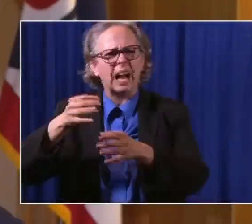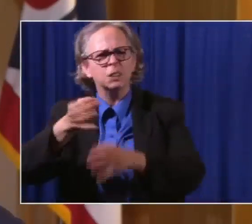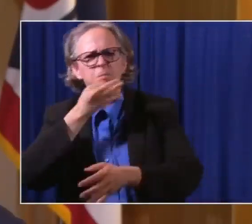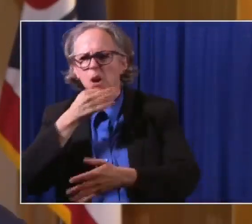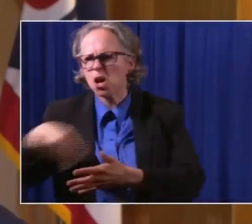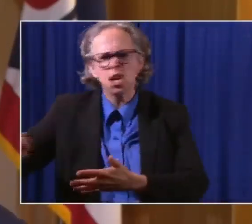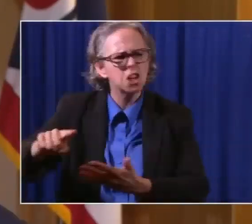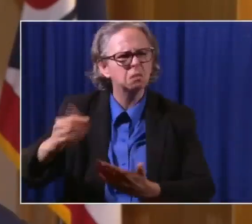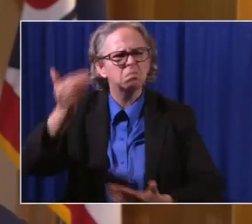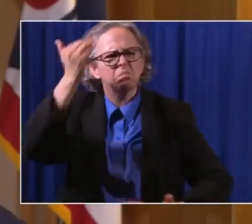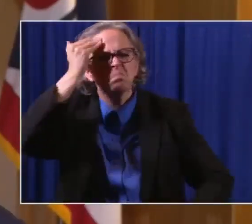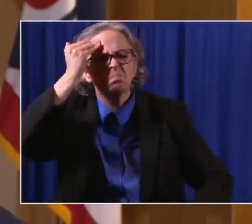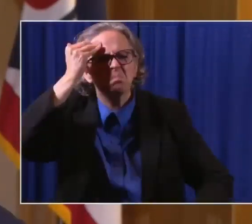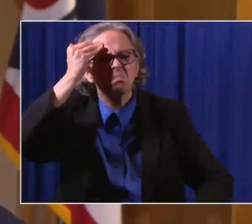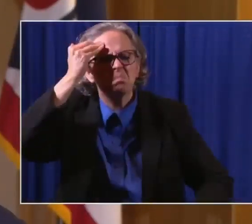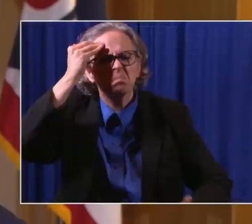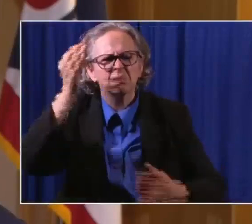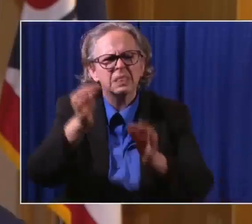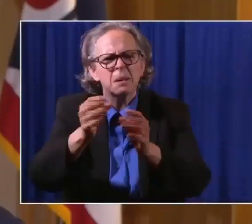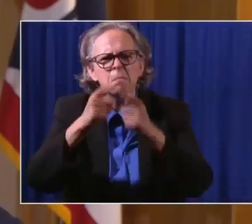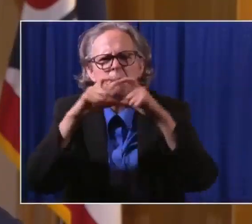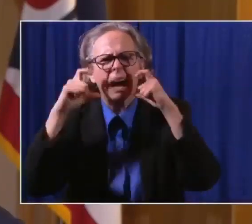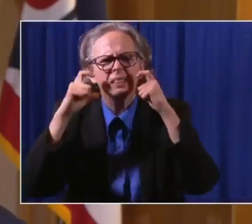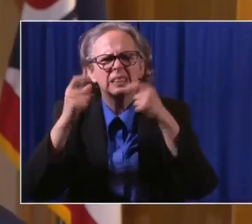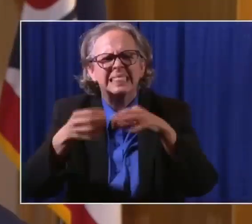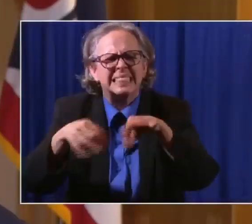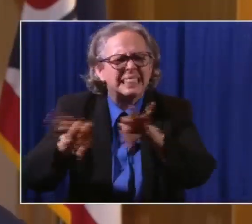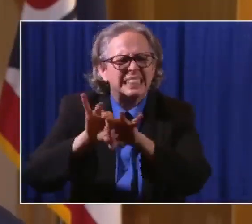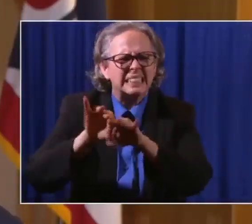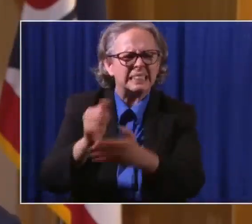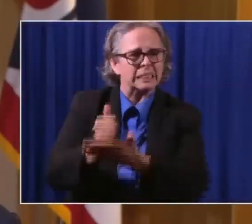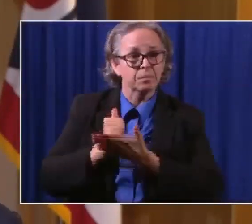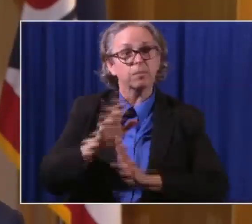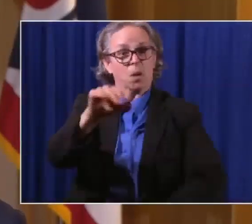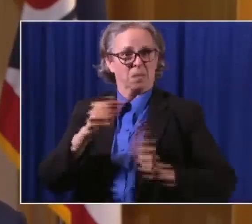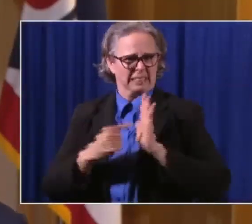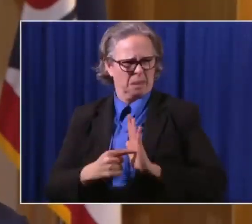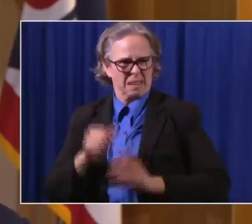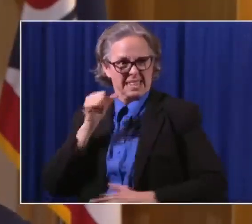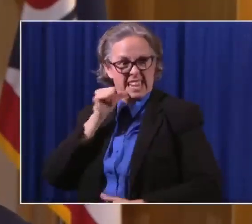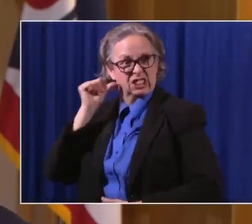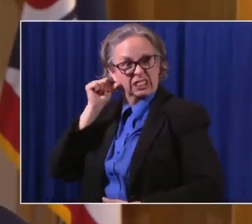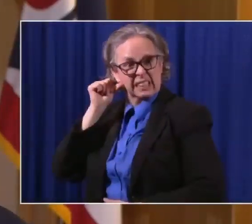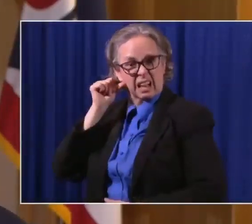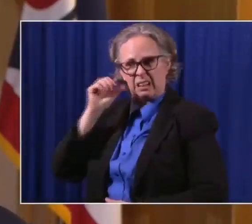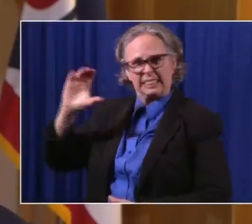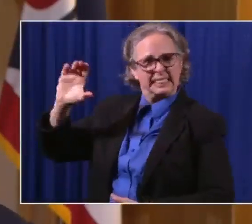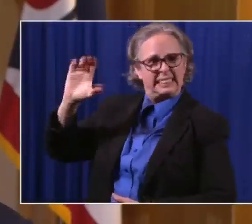Dr. Robert Redfield, director of the Centers for Disease Control and Prevention, said the following,